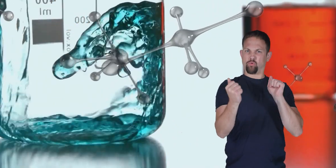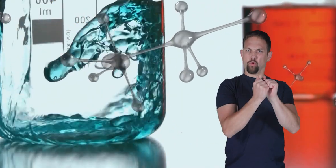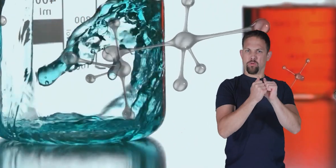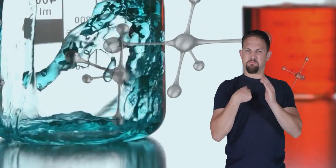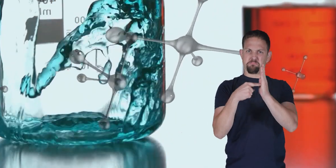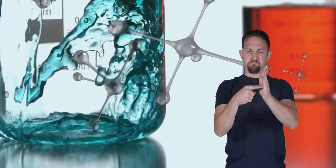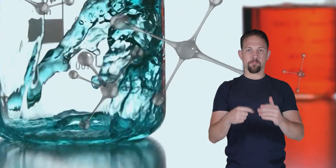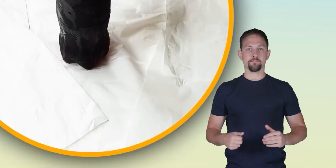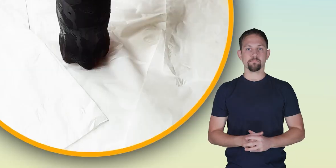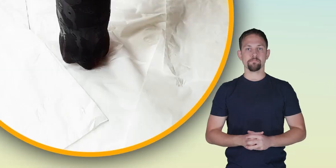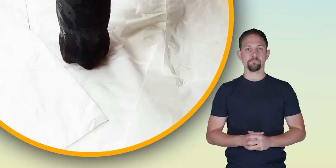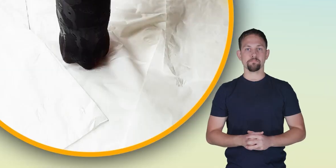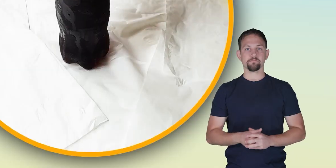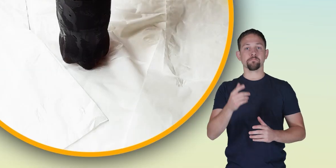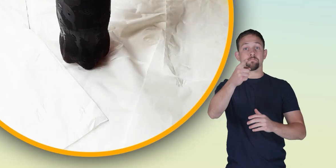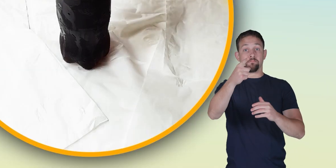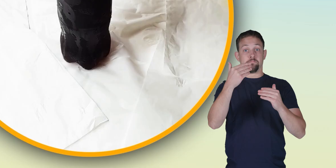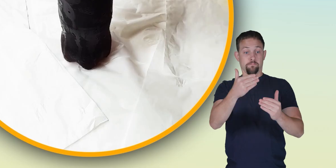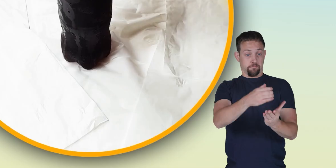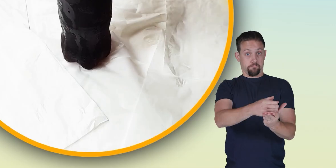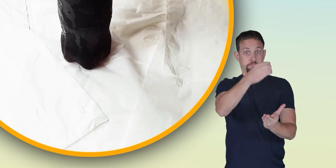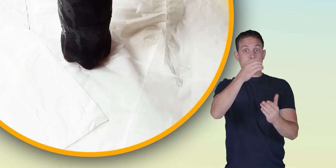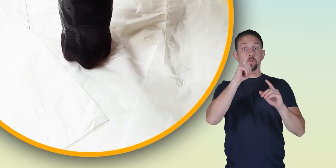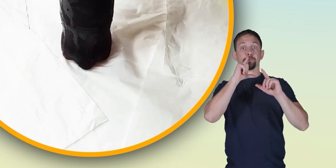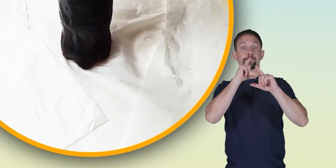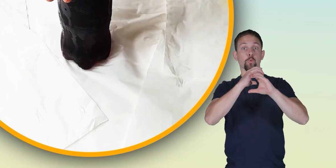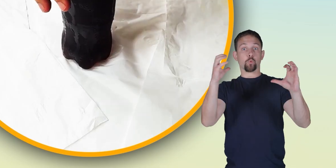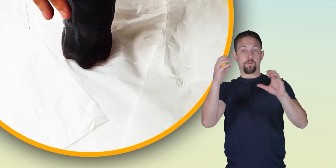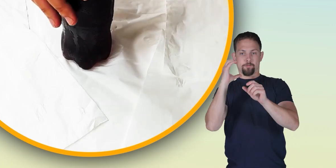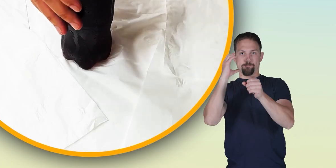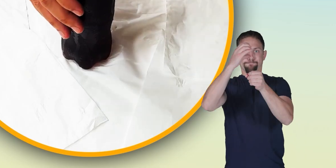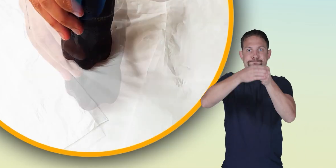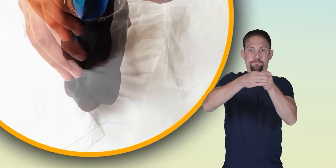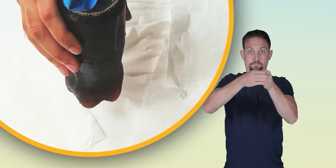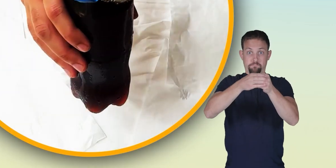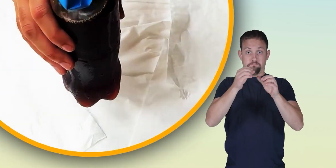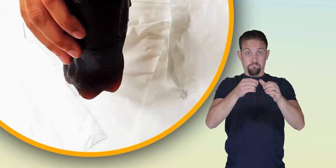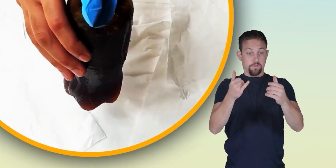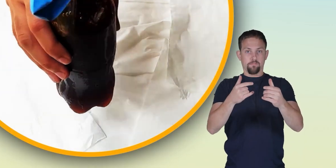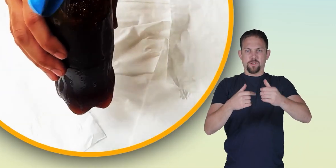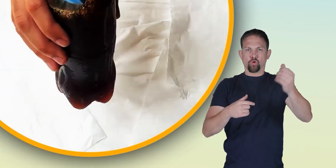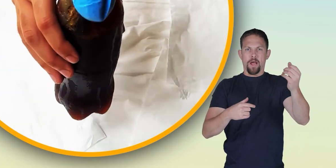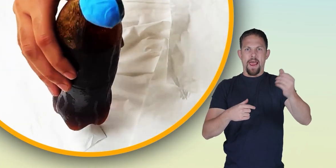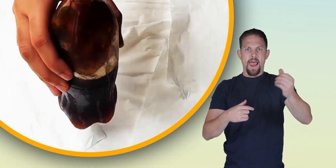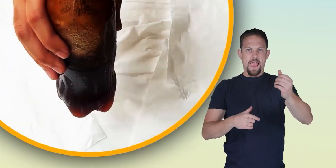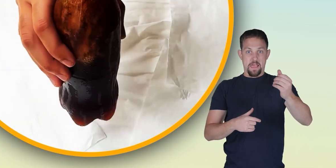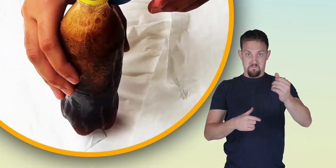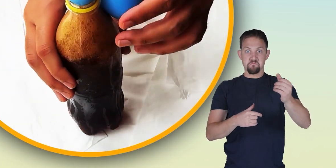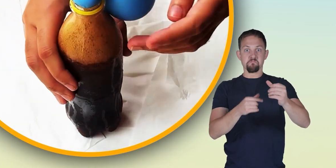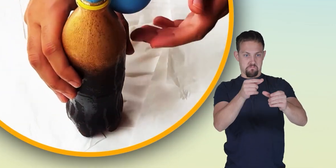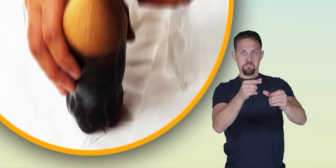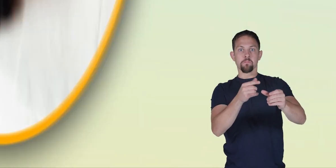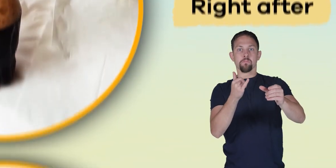together we have placed a balloon over the opening of a soda bottle and are now going to give it a